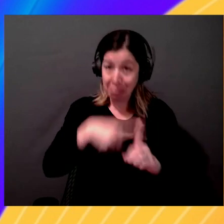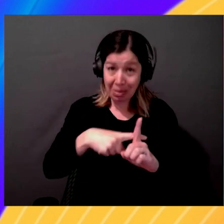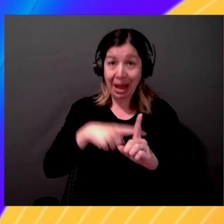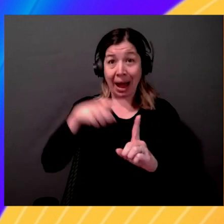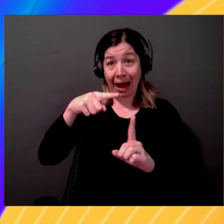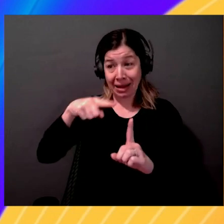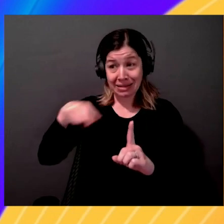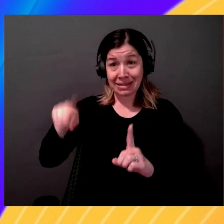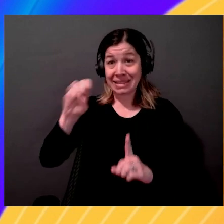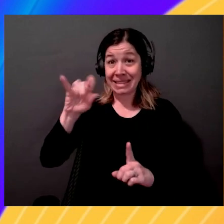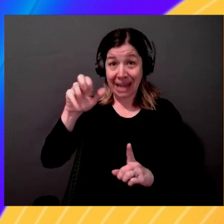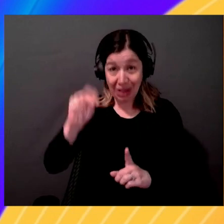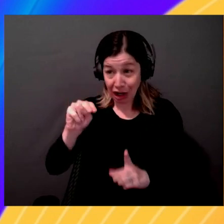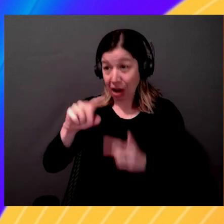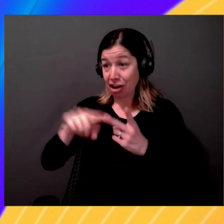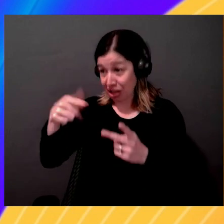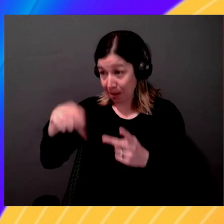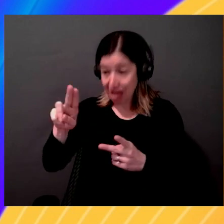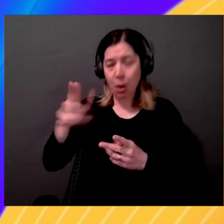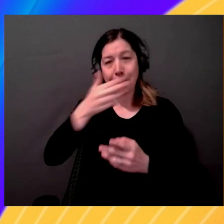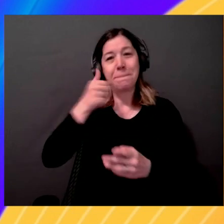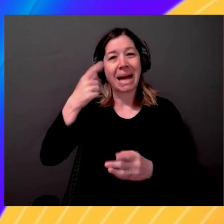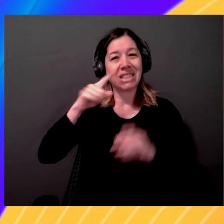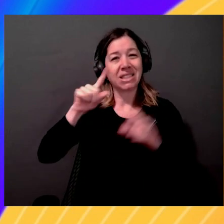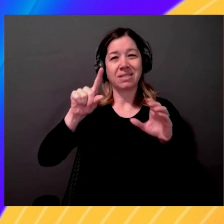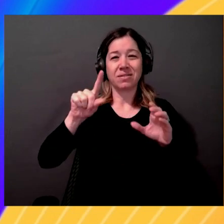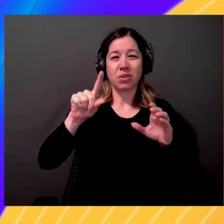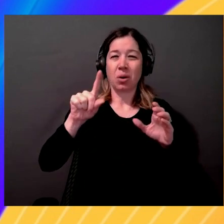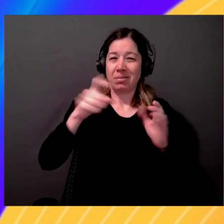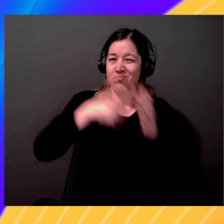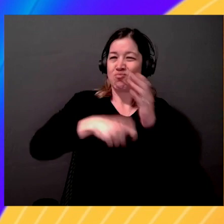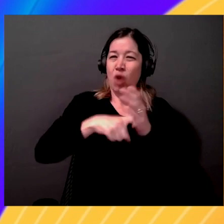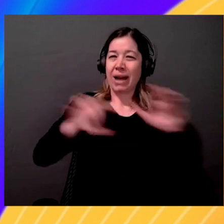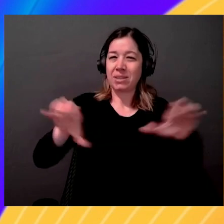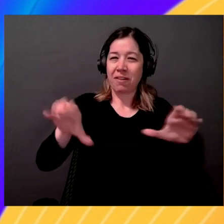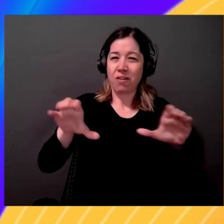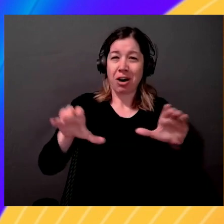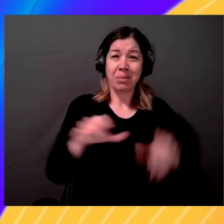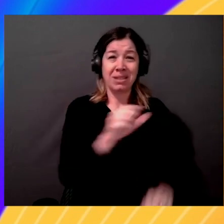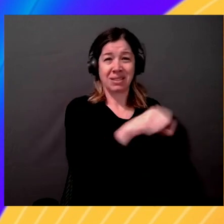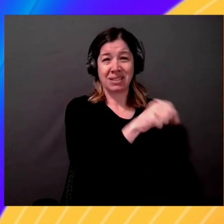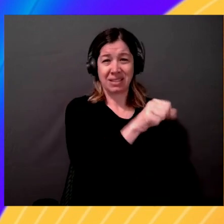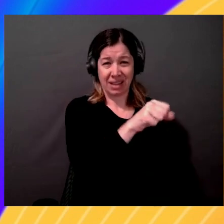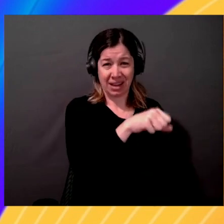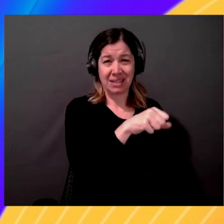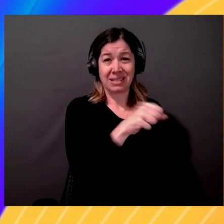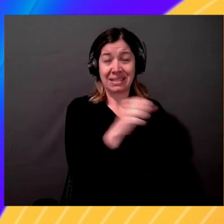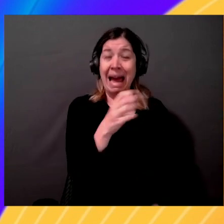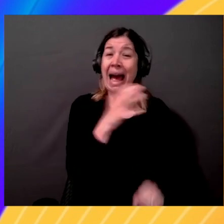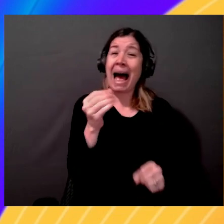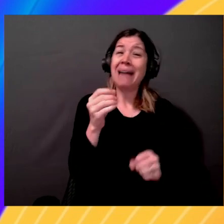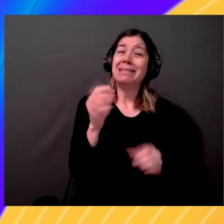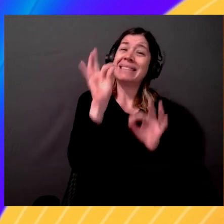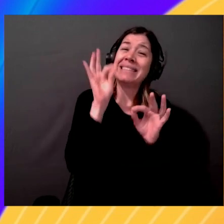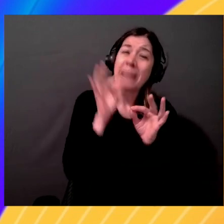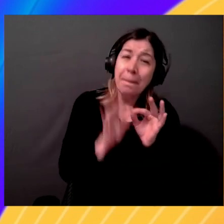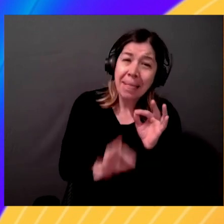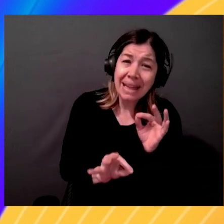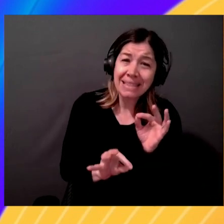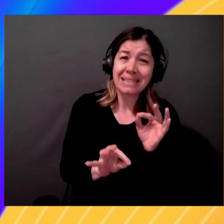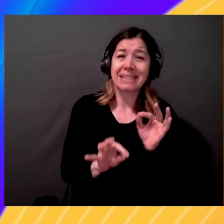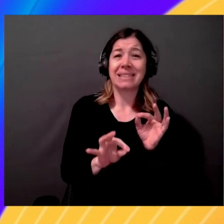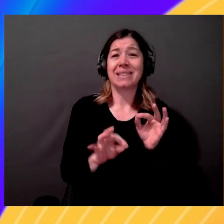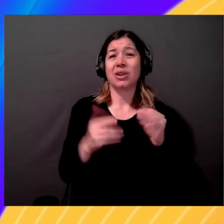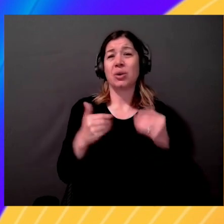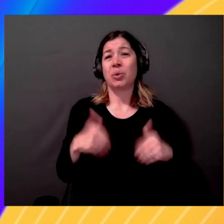the best price performance, too. Price performance is awesome. Yeah. And it's the simplicity of it, right? Yes. So we approach things